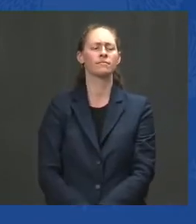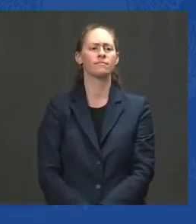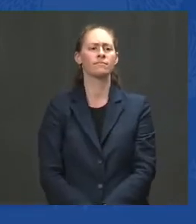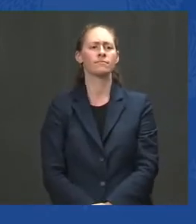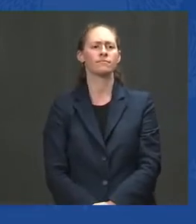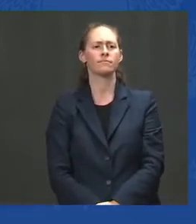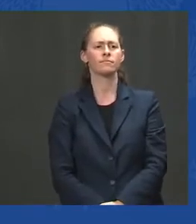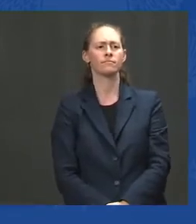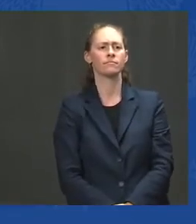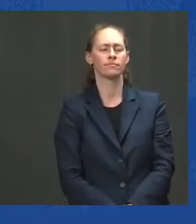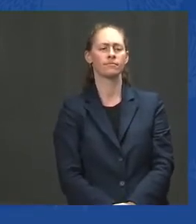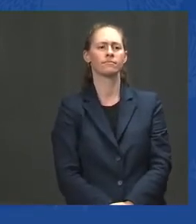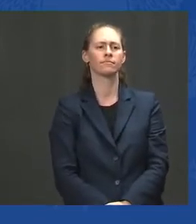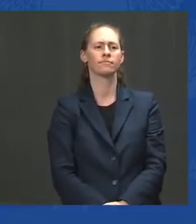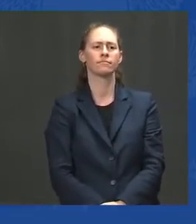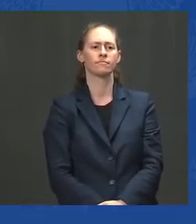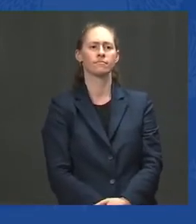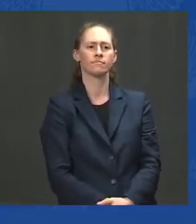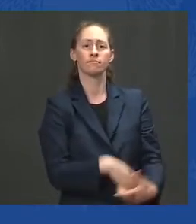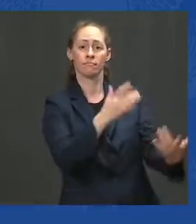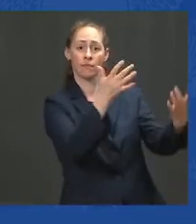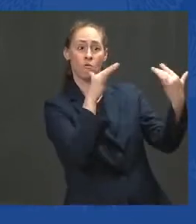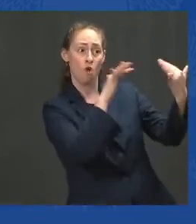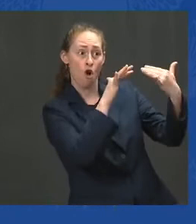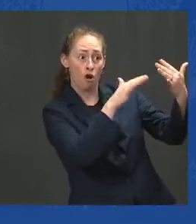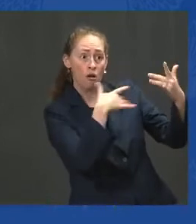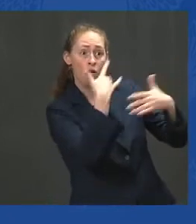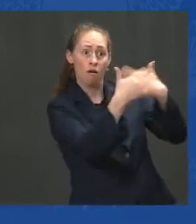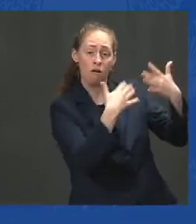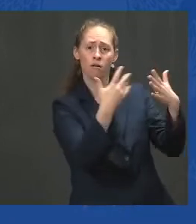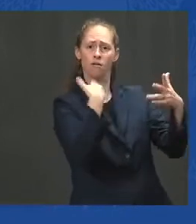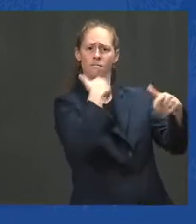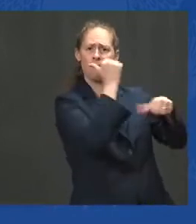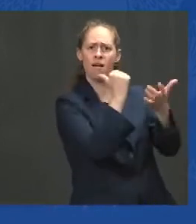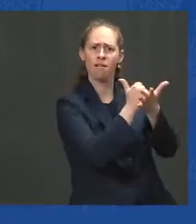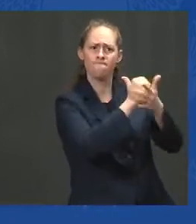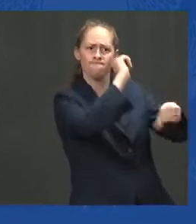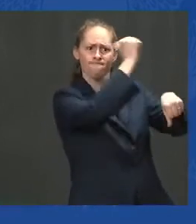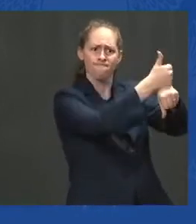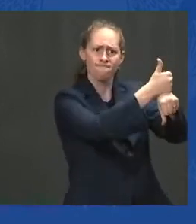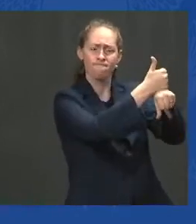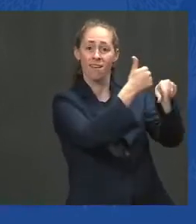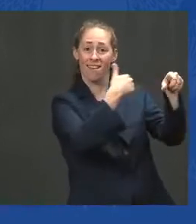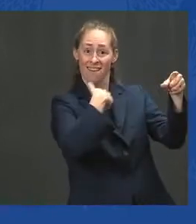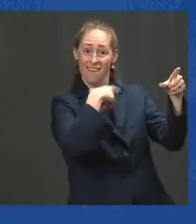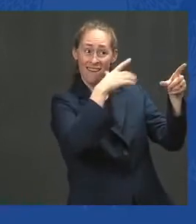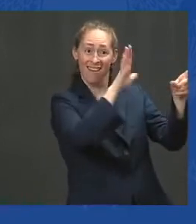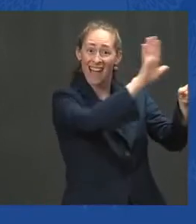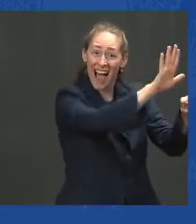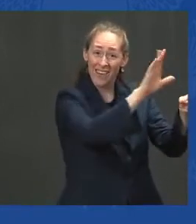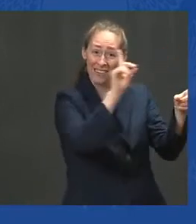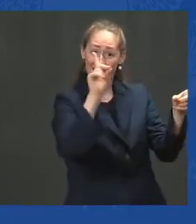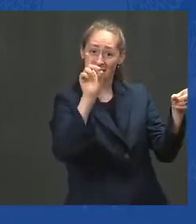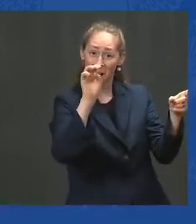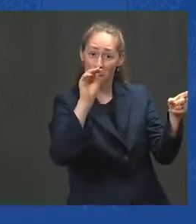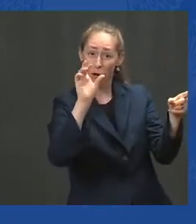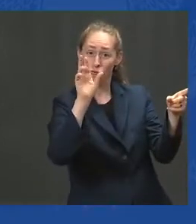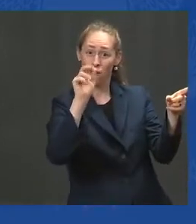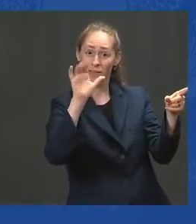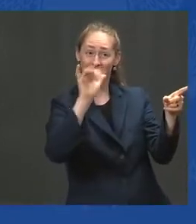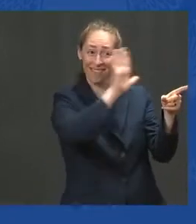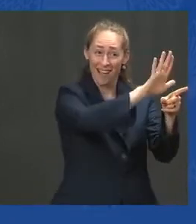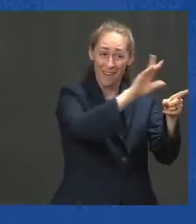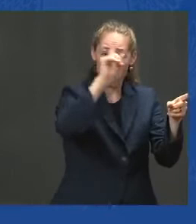centralized democracy. Our only vital national interest in Afghanistan remains today what has always been